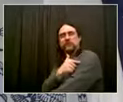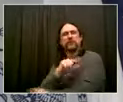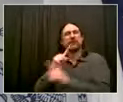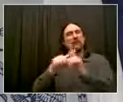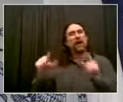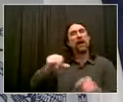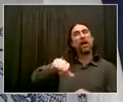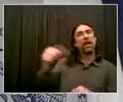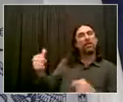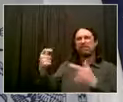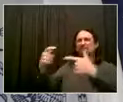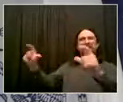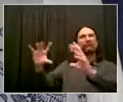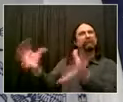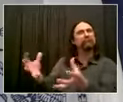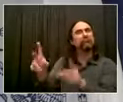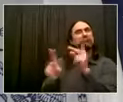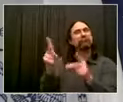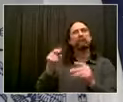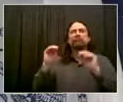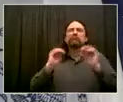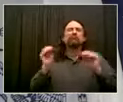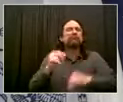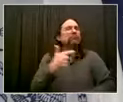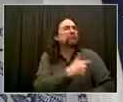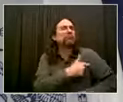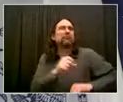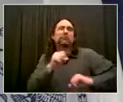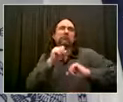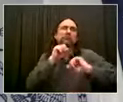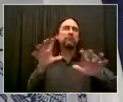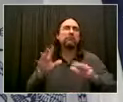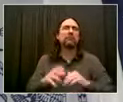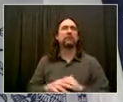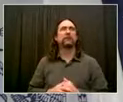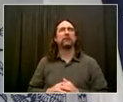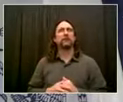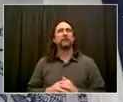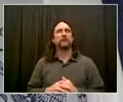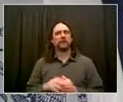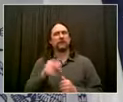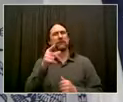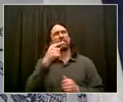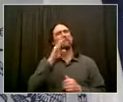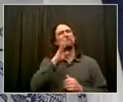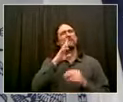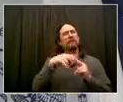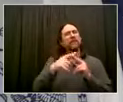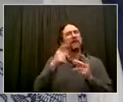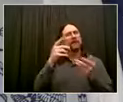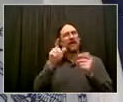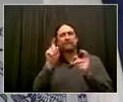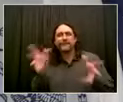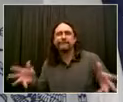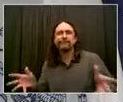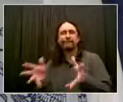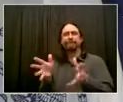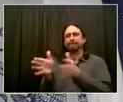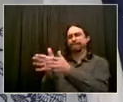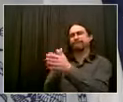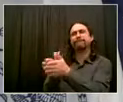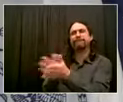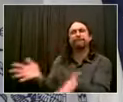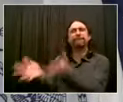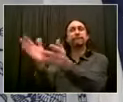and you're right. Exactly, Marla. And so I'd say two things. I think Councilmember Levine is right to say we've got to change our approach, given some of the new facts.